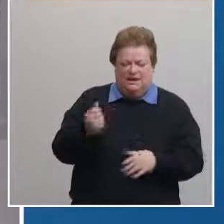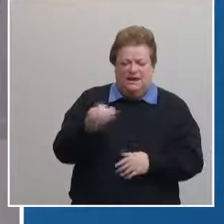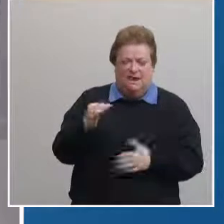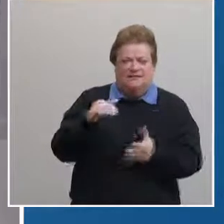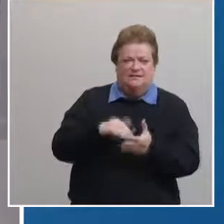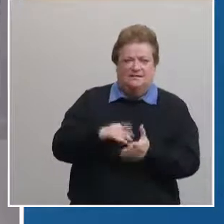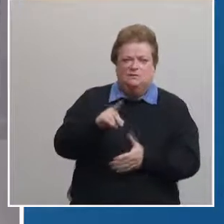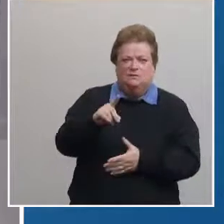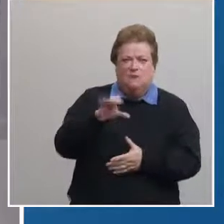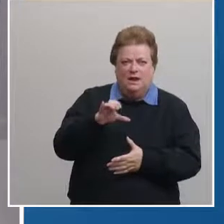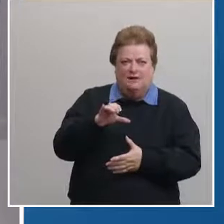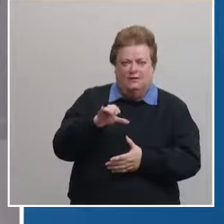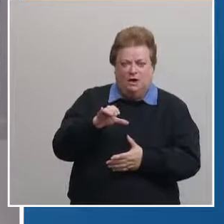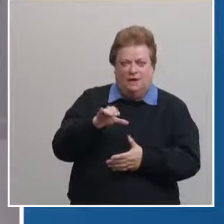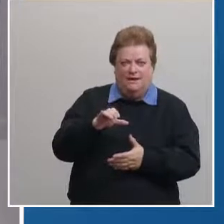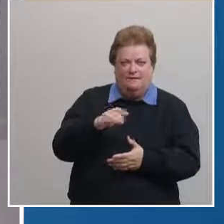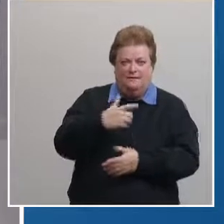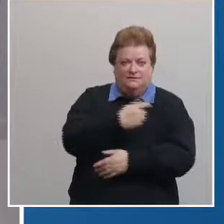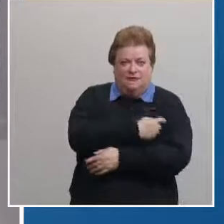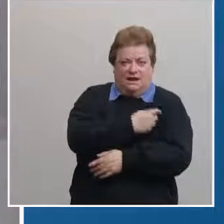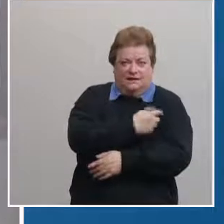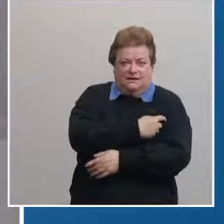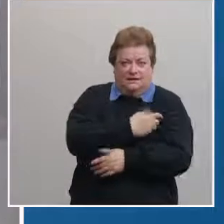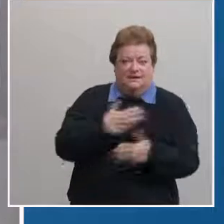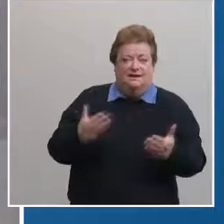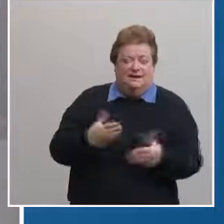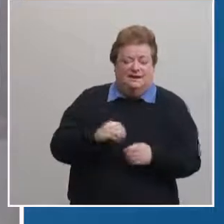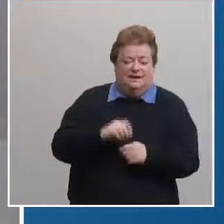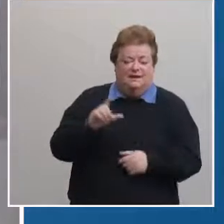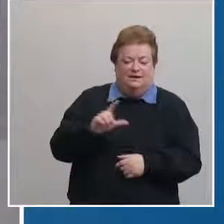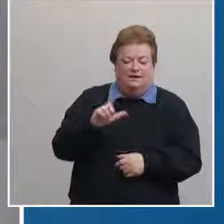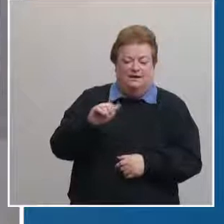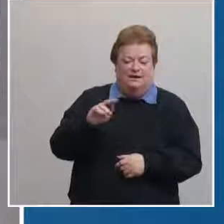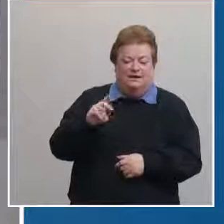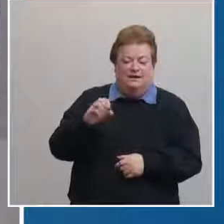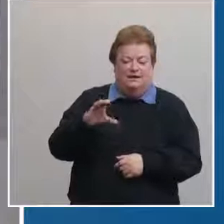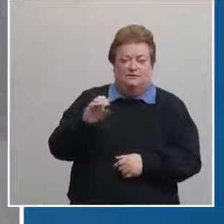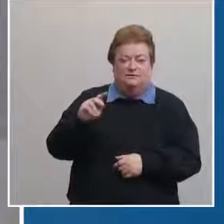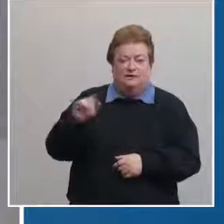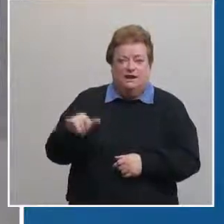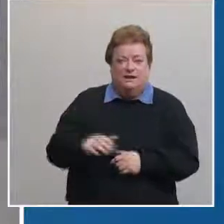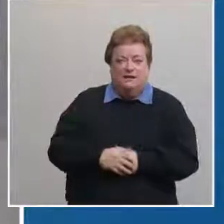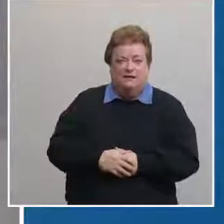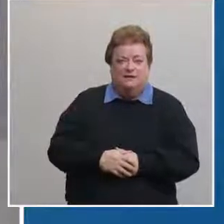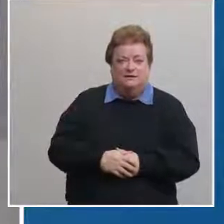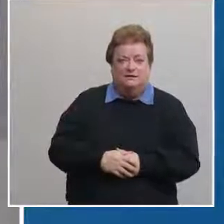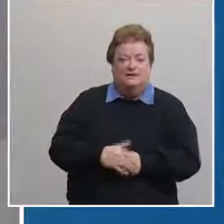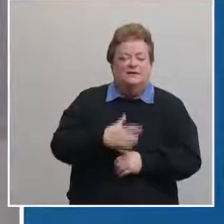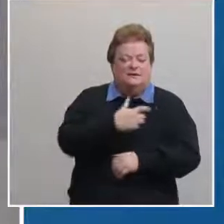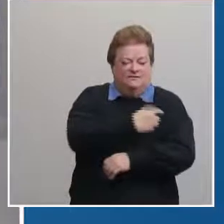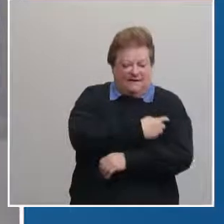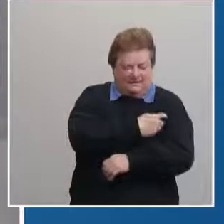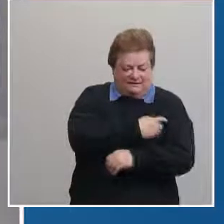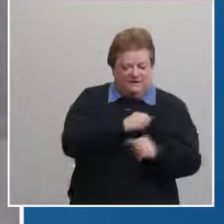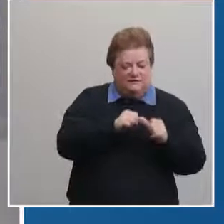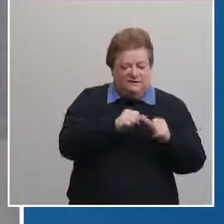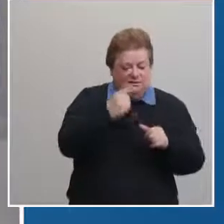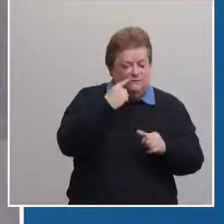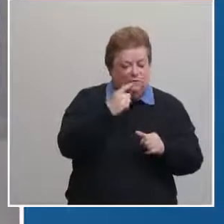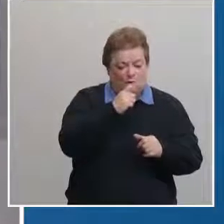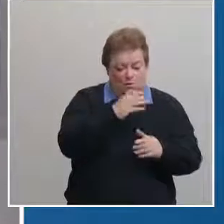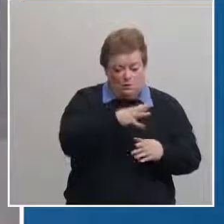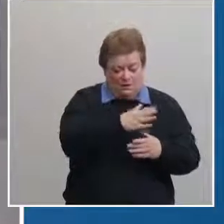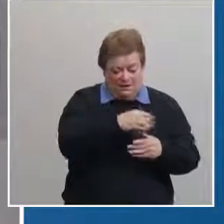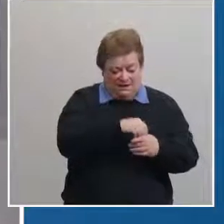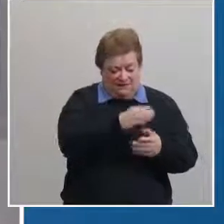doses of covet 19 vaccine in lincoln and lancaster county vaccinations continue for people in phase